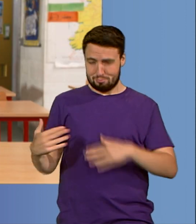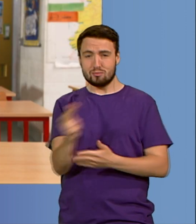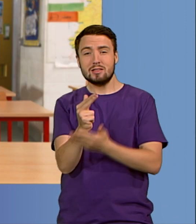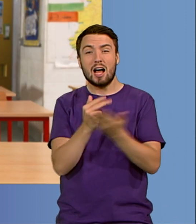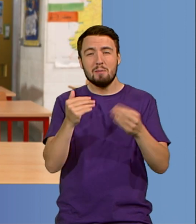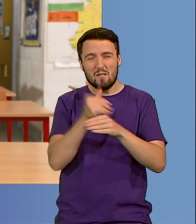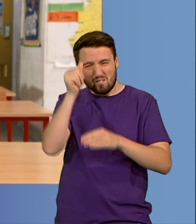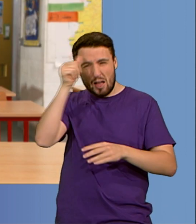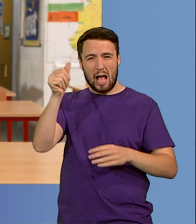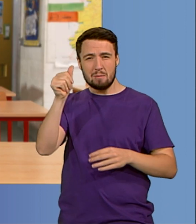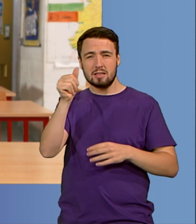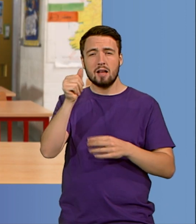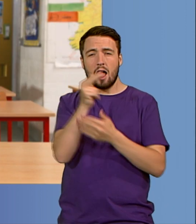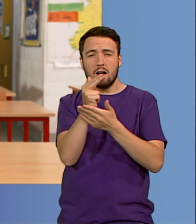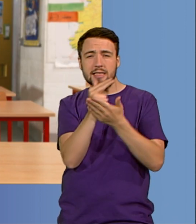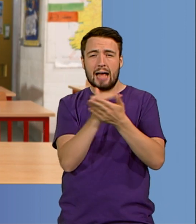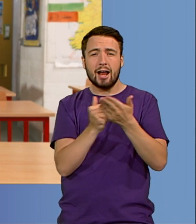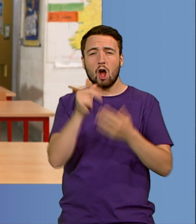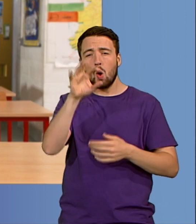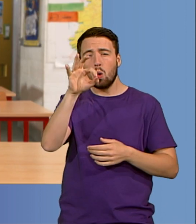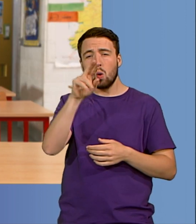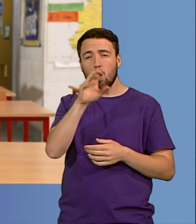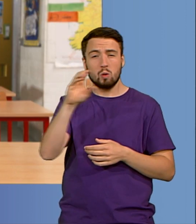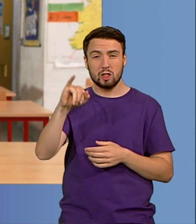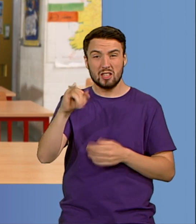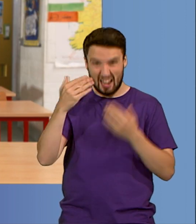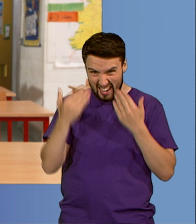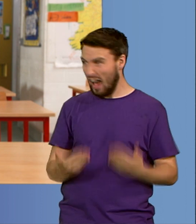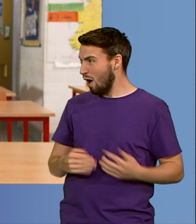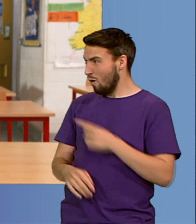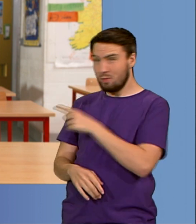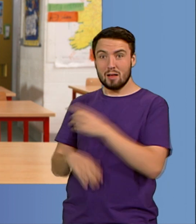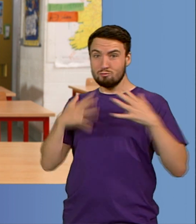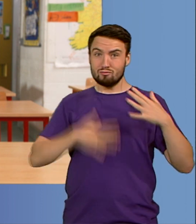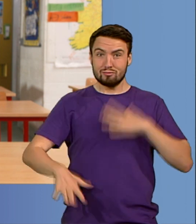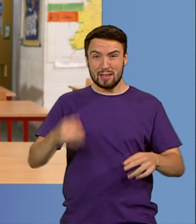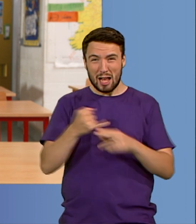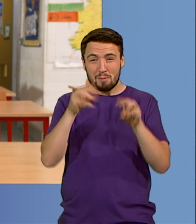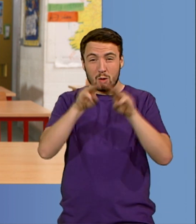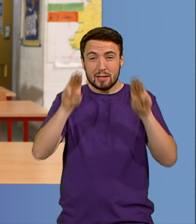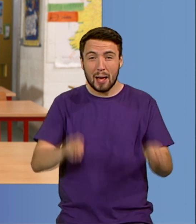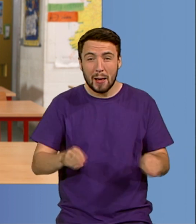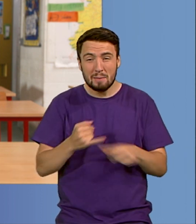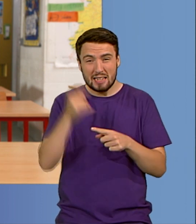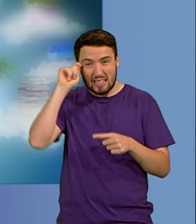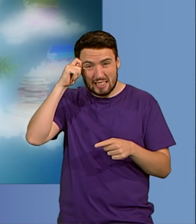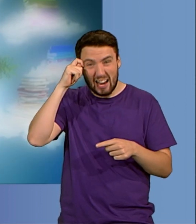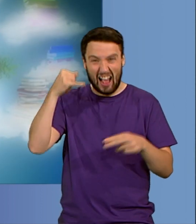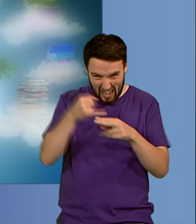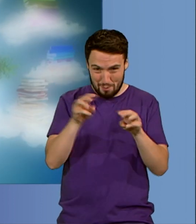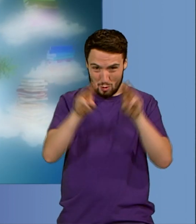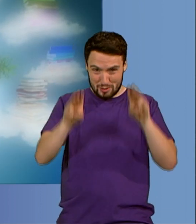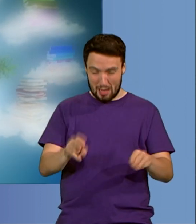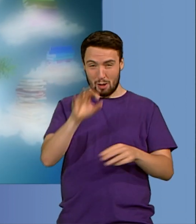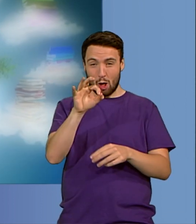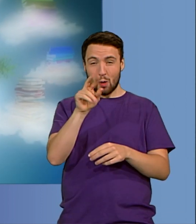dress is now in a museum. It's in Italy. In the Gucci Museum. And they had to make a mannequin to fit